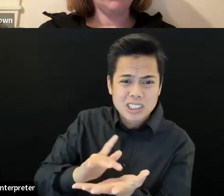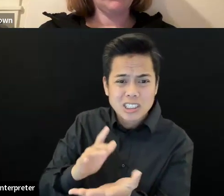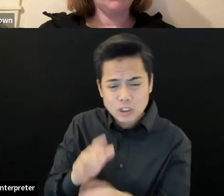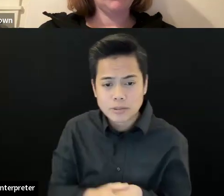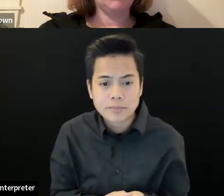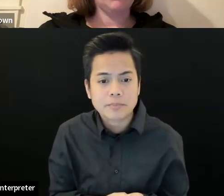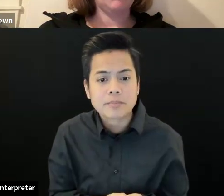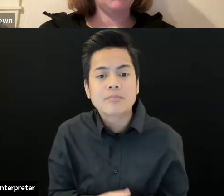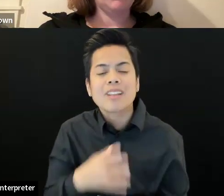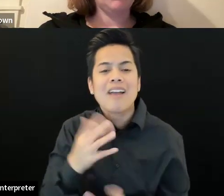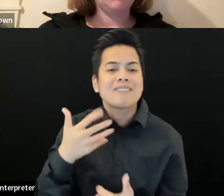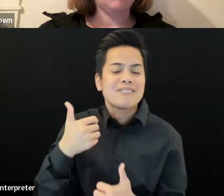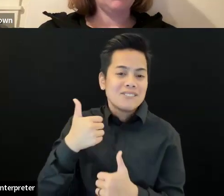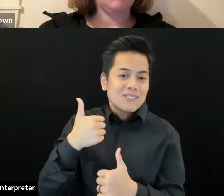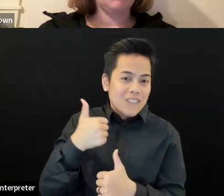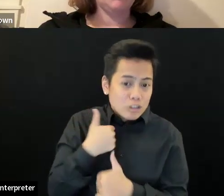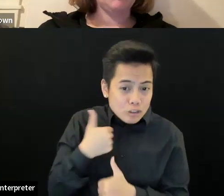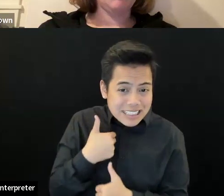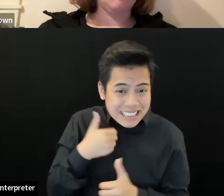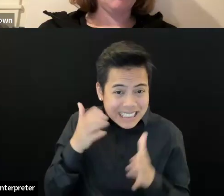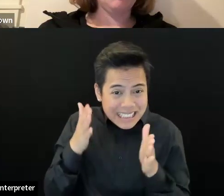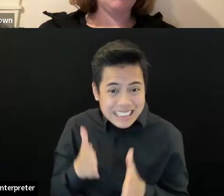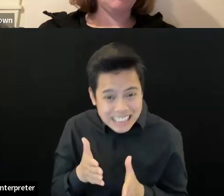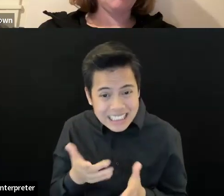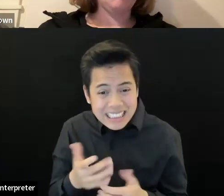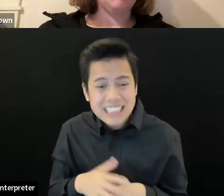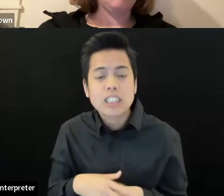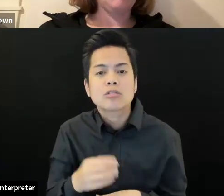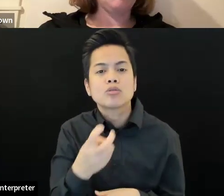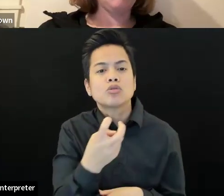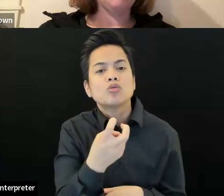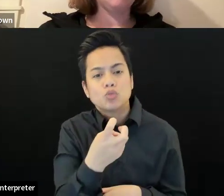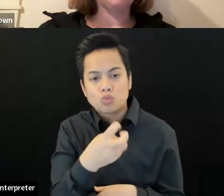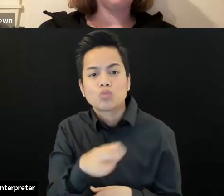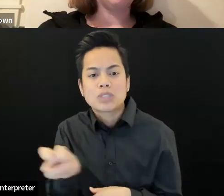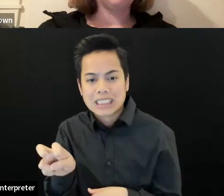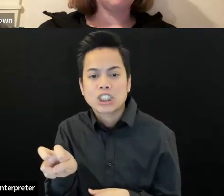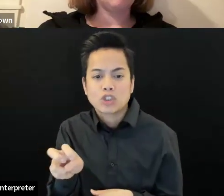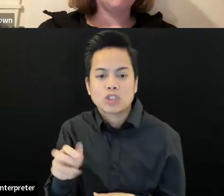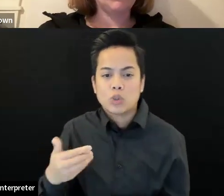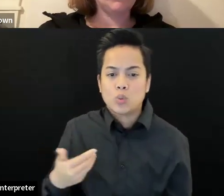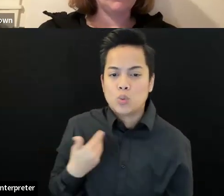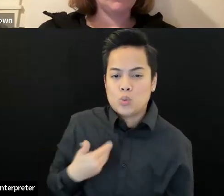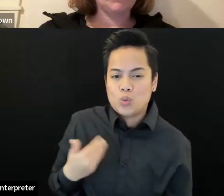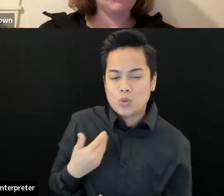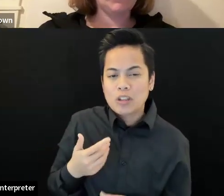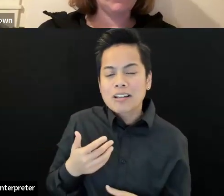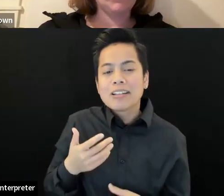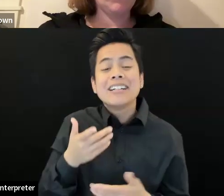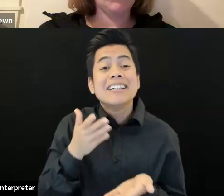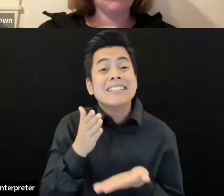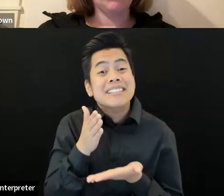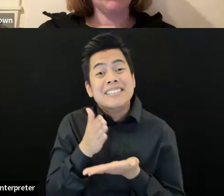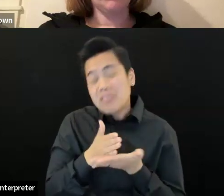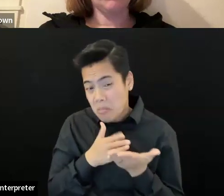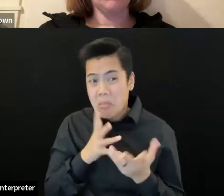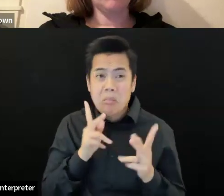aged youth. Um, and that's not, I mean, it's, some people will check a few of those boxes and also many people will check many of those boxes. It's